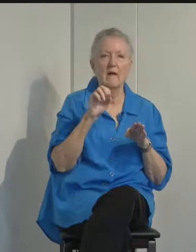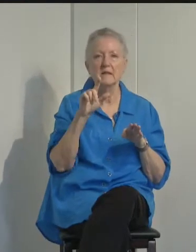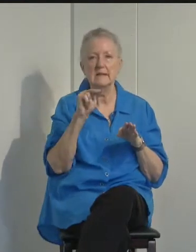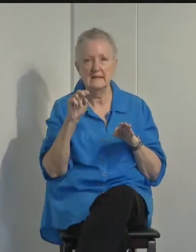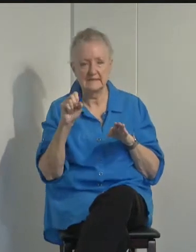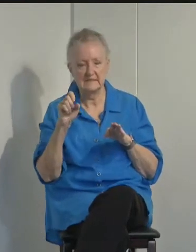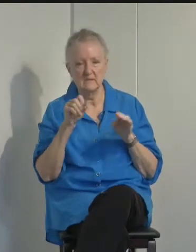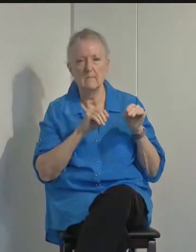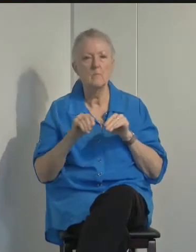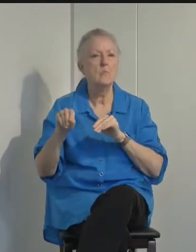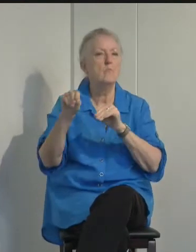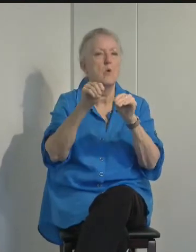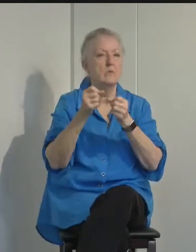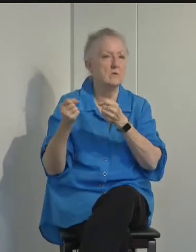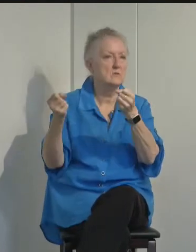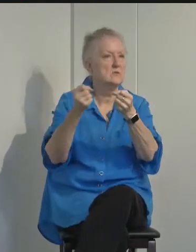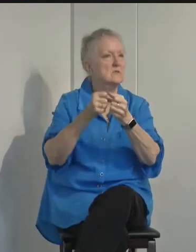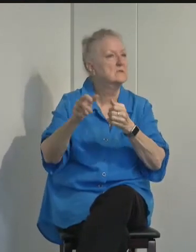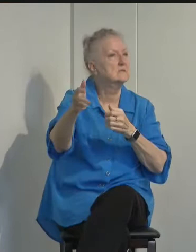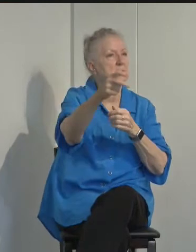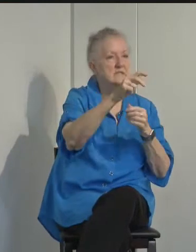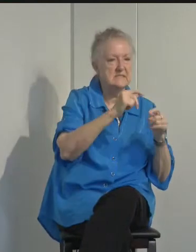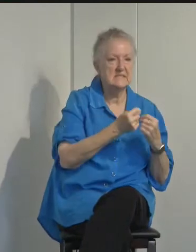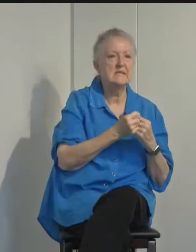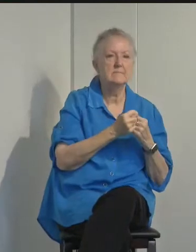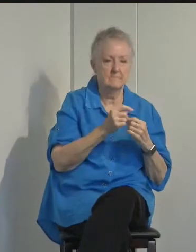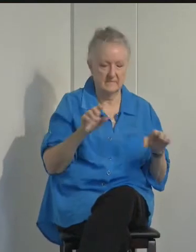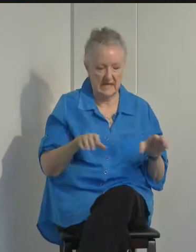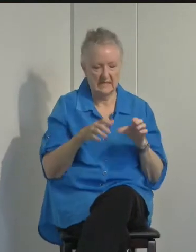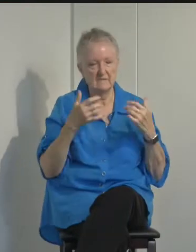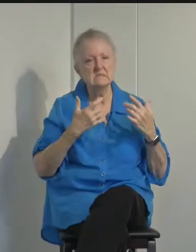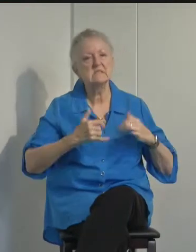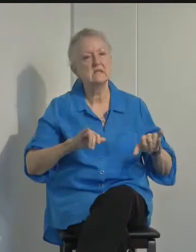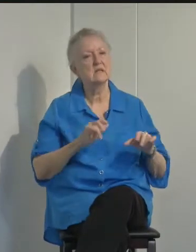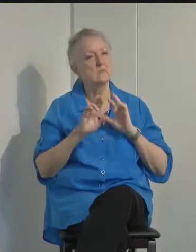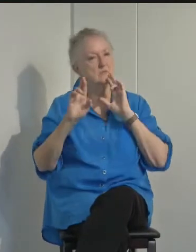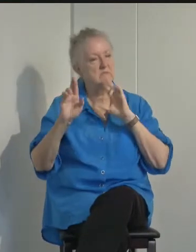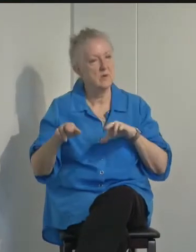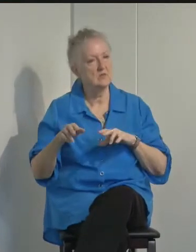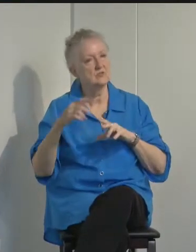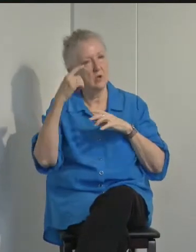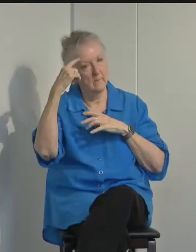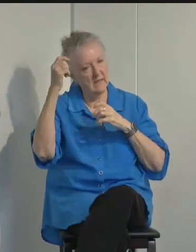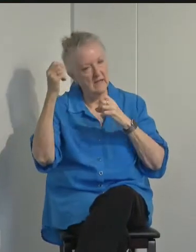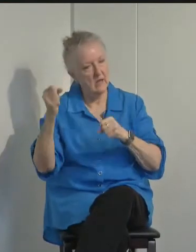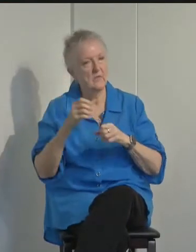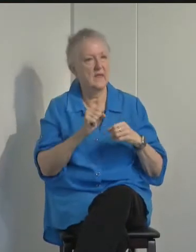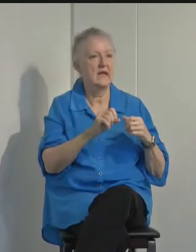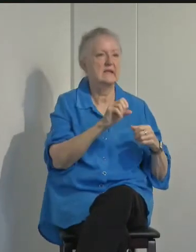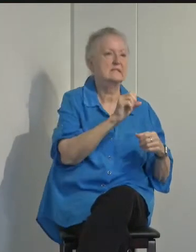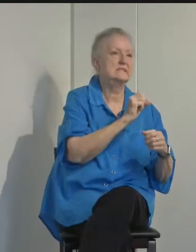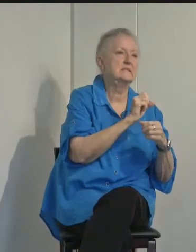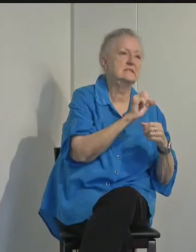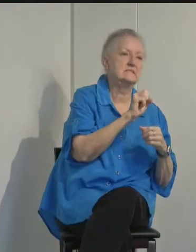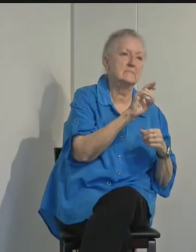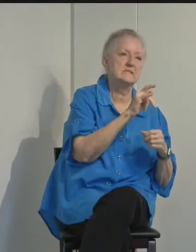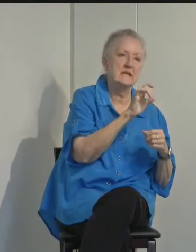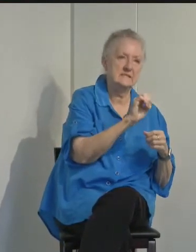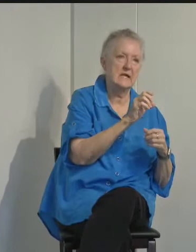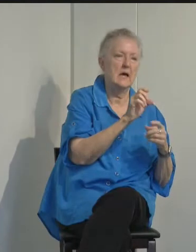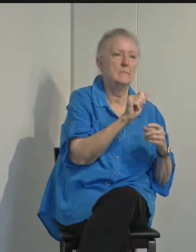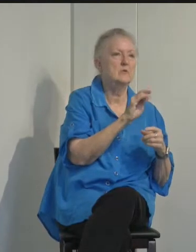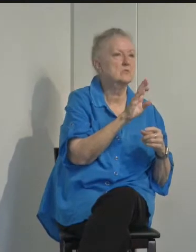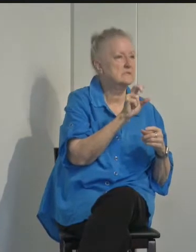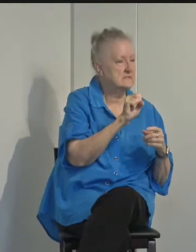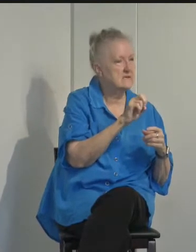active and responds to mental health and substance abuse crises. If you or a loved one is experiencing